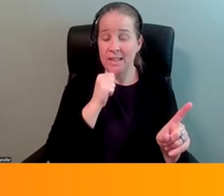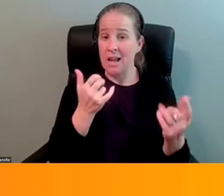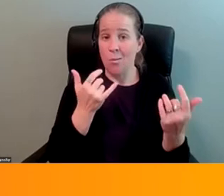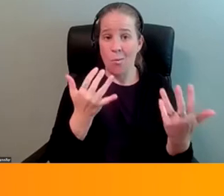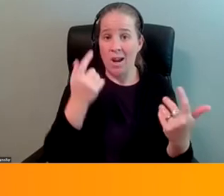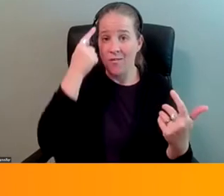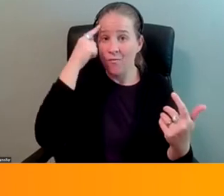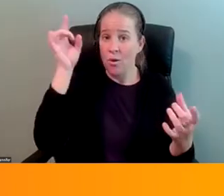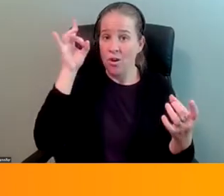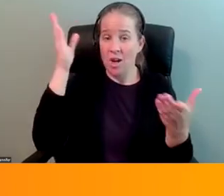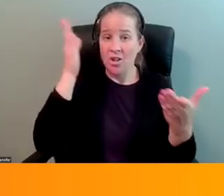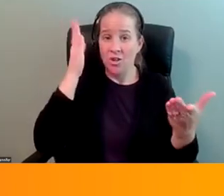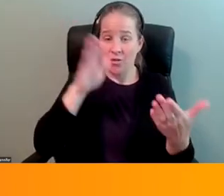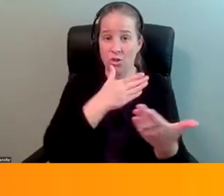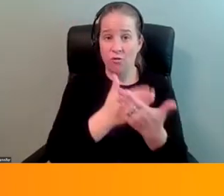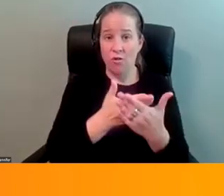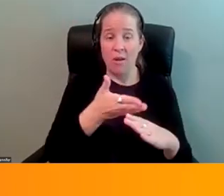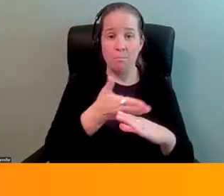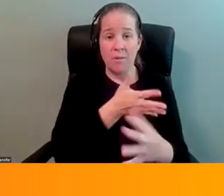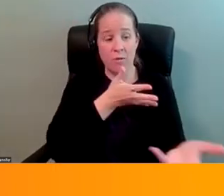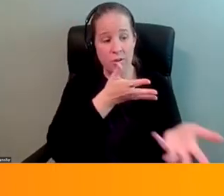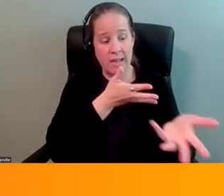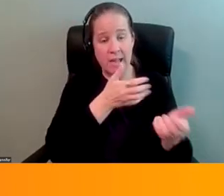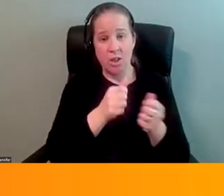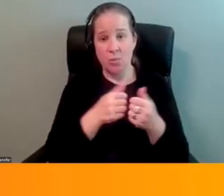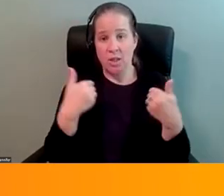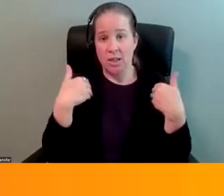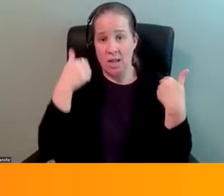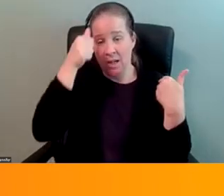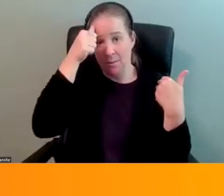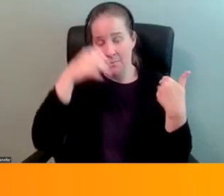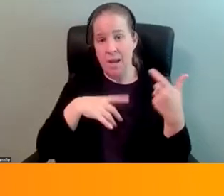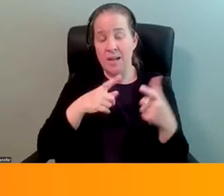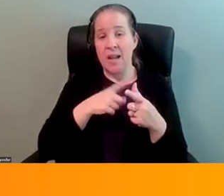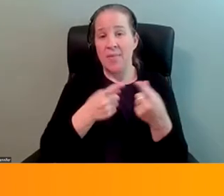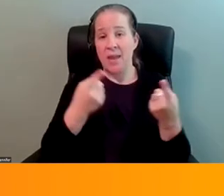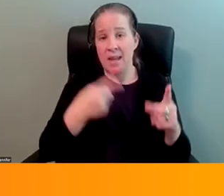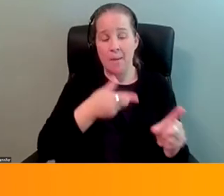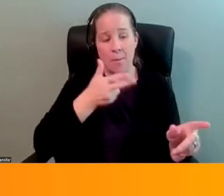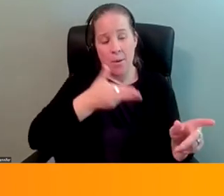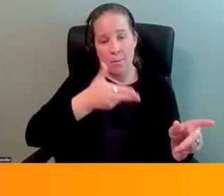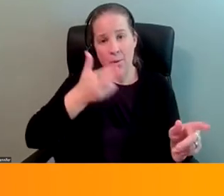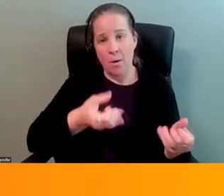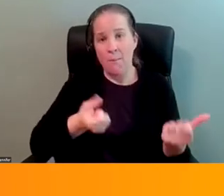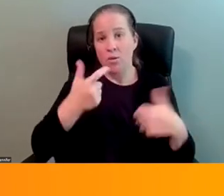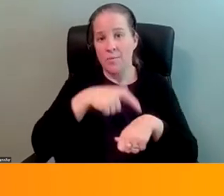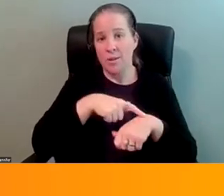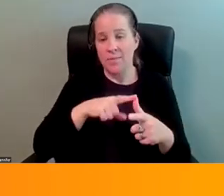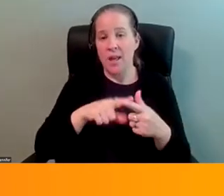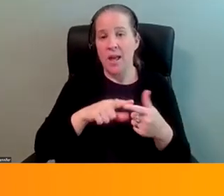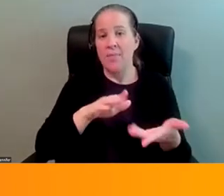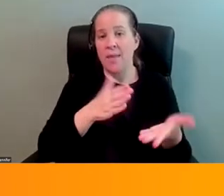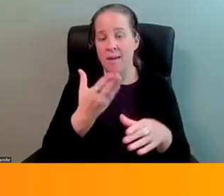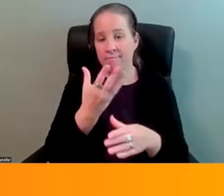services arrived before they engaged and the young man ended up being shot multiple times and killed. And the